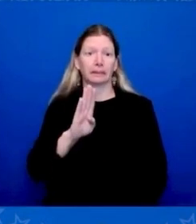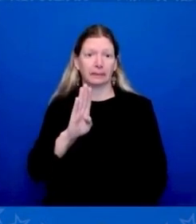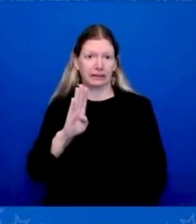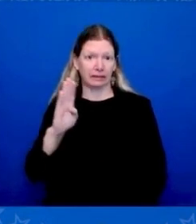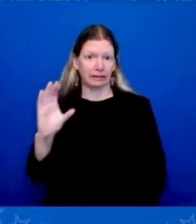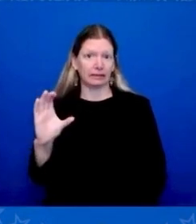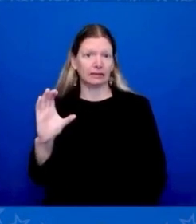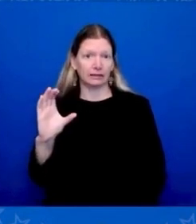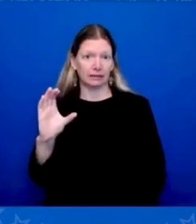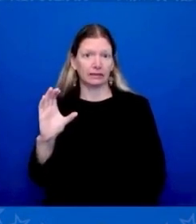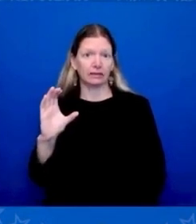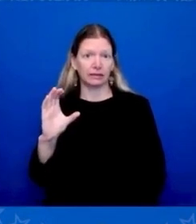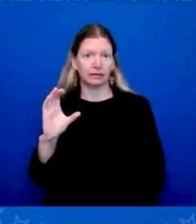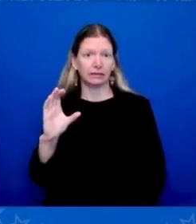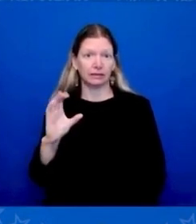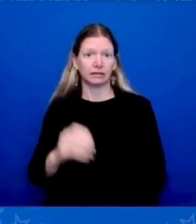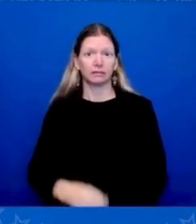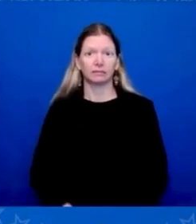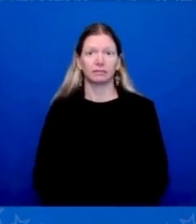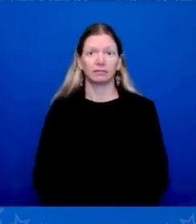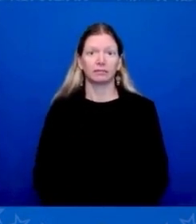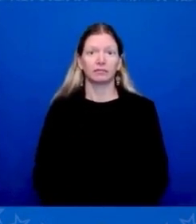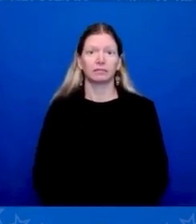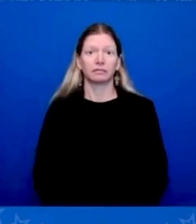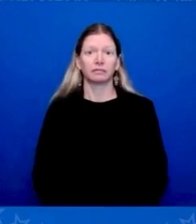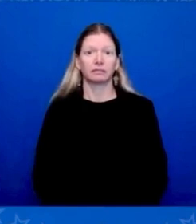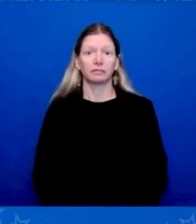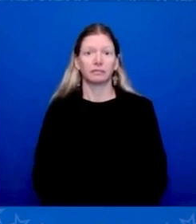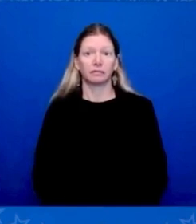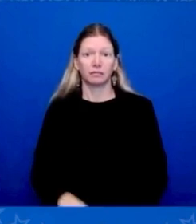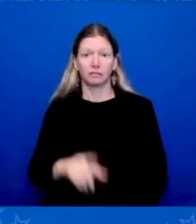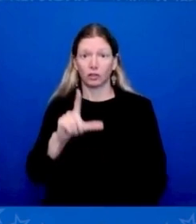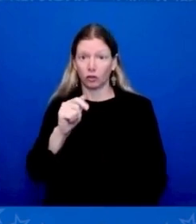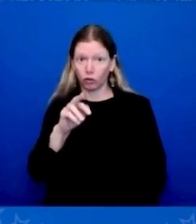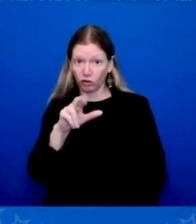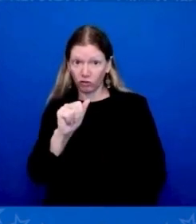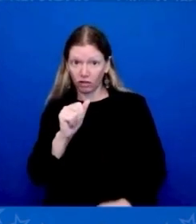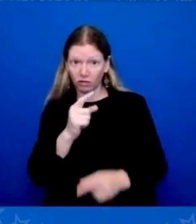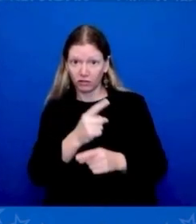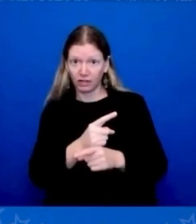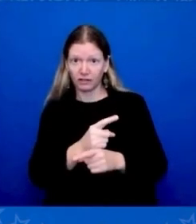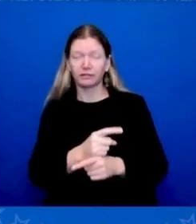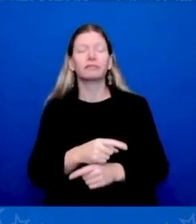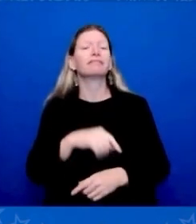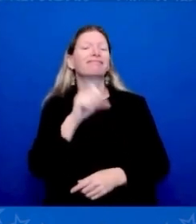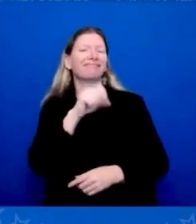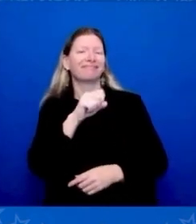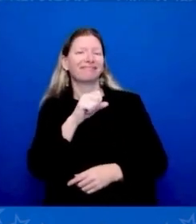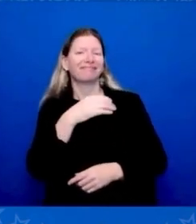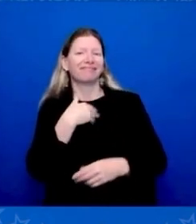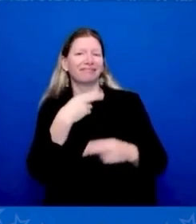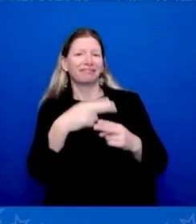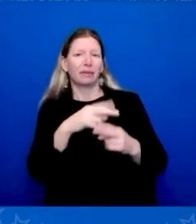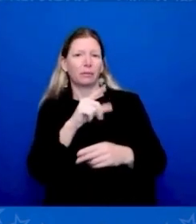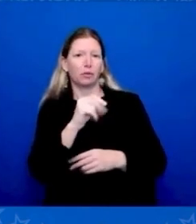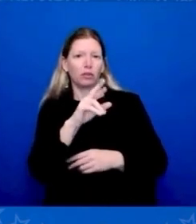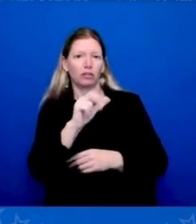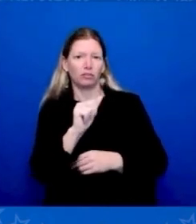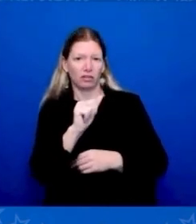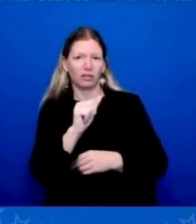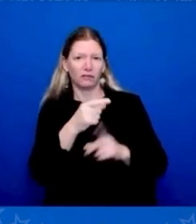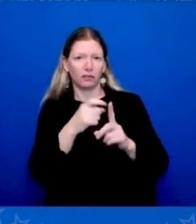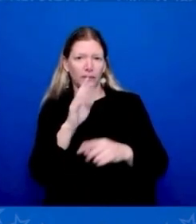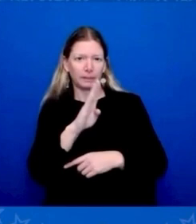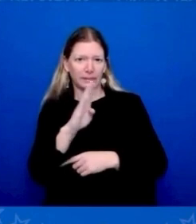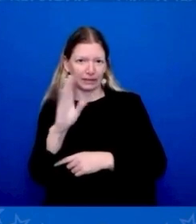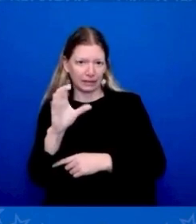Am I correct? Is that correct, Laura? It is. My name is Laura Bicker. from BBC News. Good evening, Mr. President. How are you? Good Well, thank you. Good.